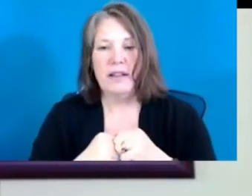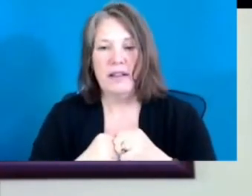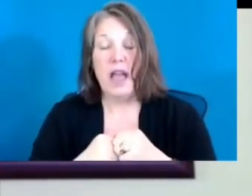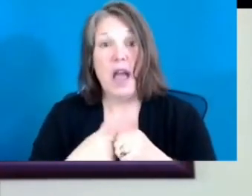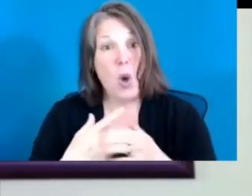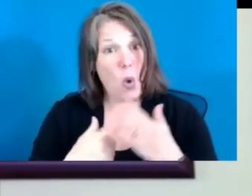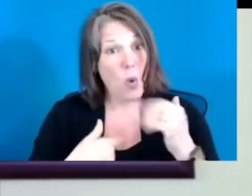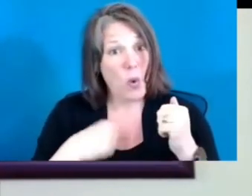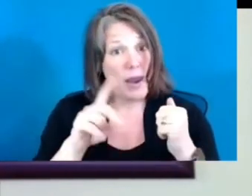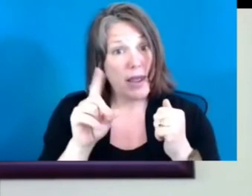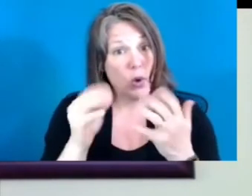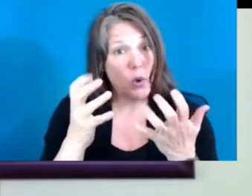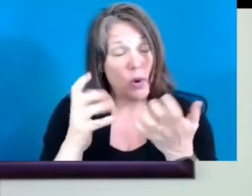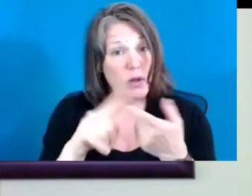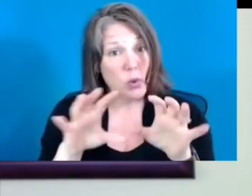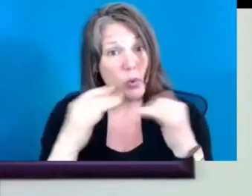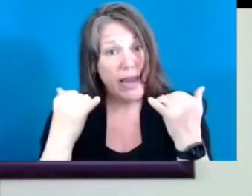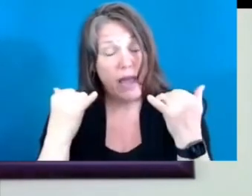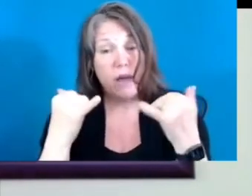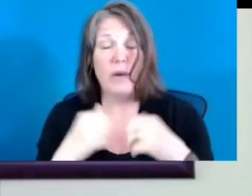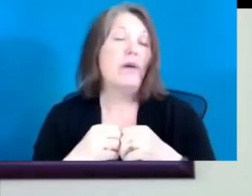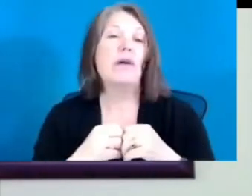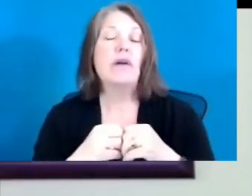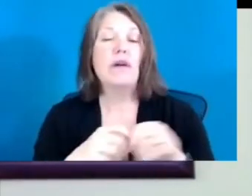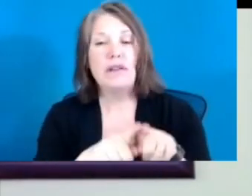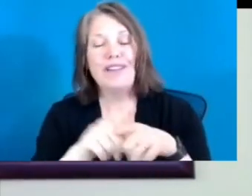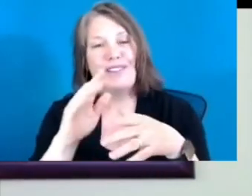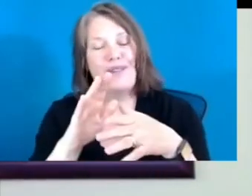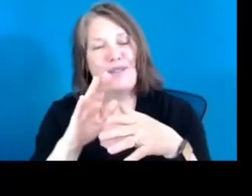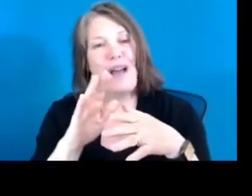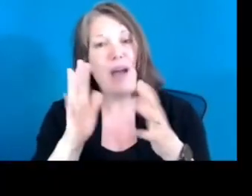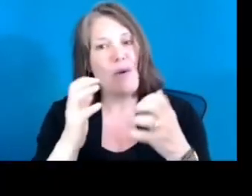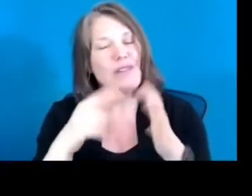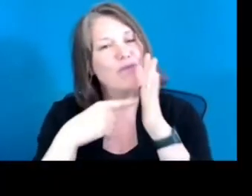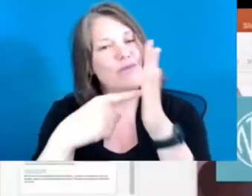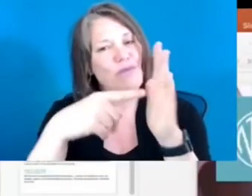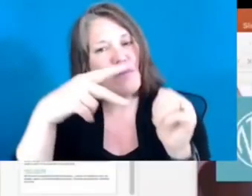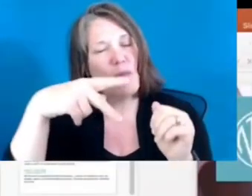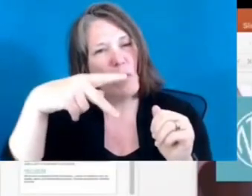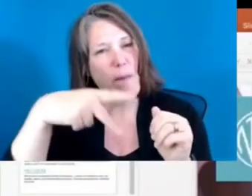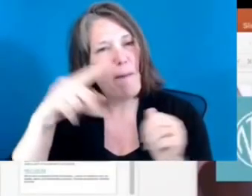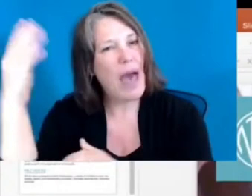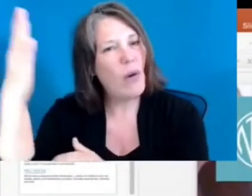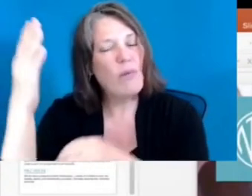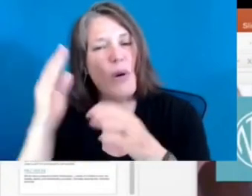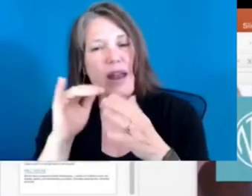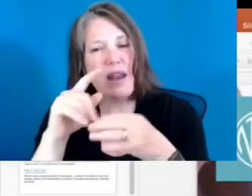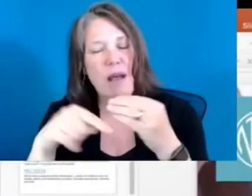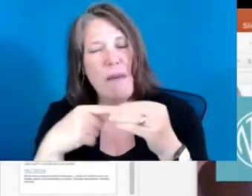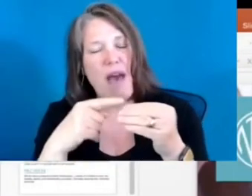What I do want to do now is also share a PowerPoint that really talks a lot more about